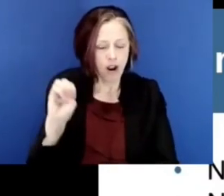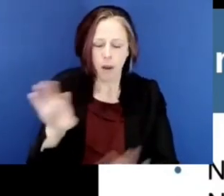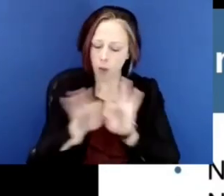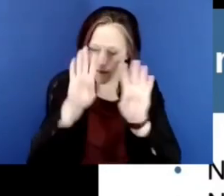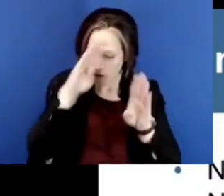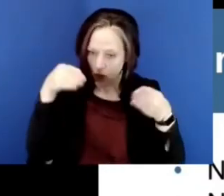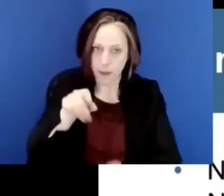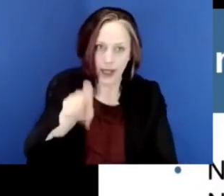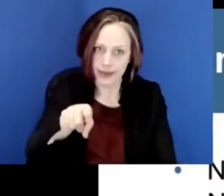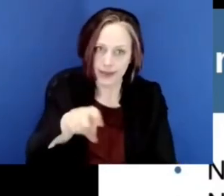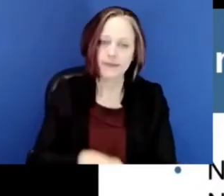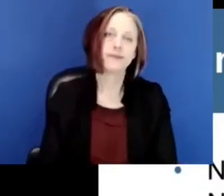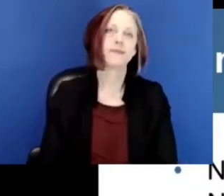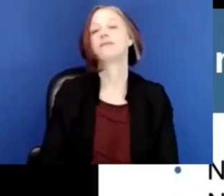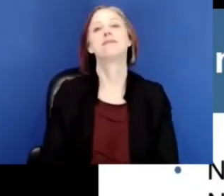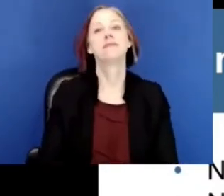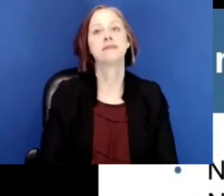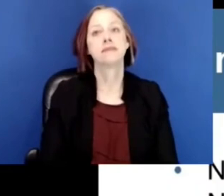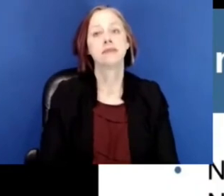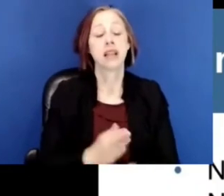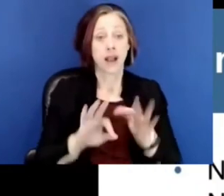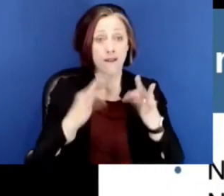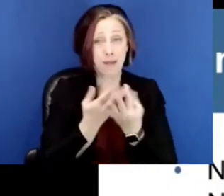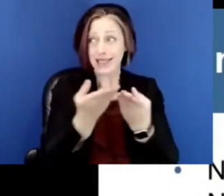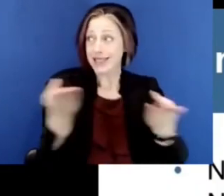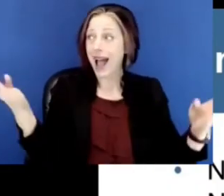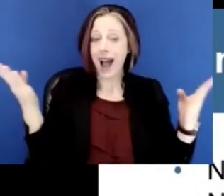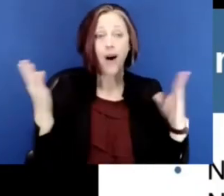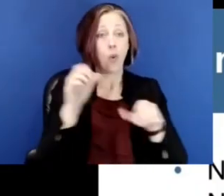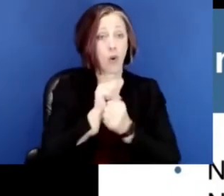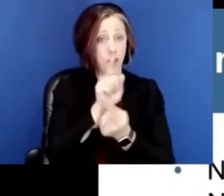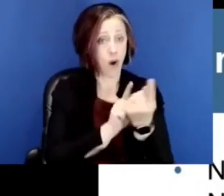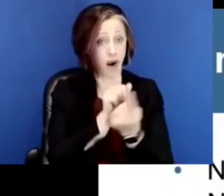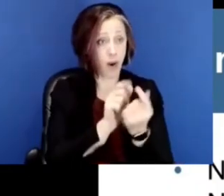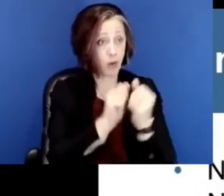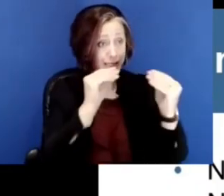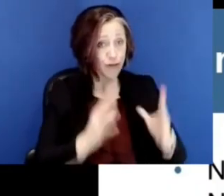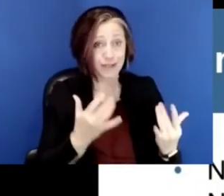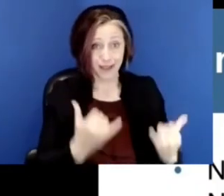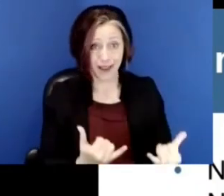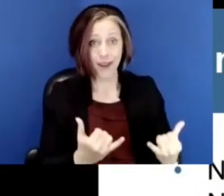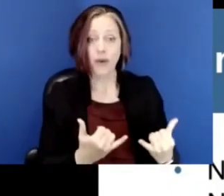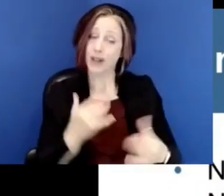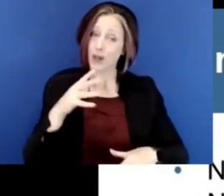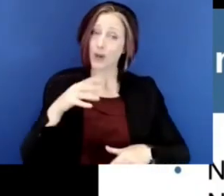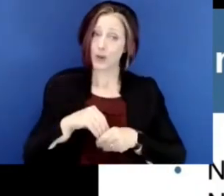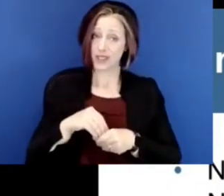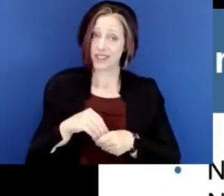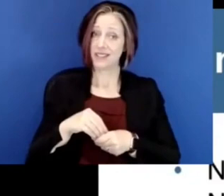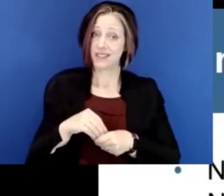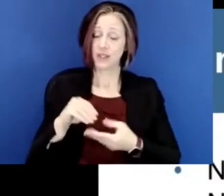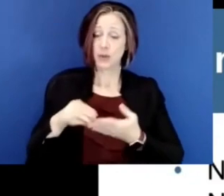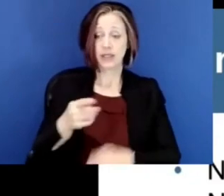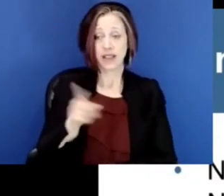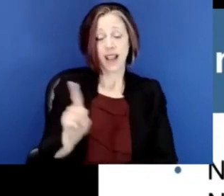that at the center. There are families now that are working one on one with educators, including